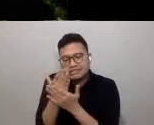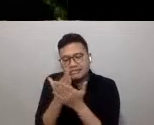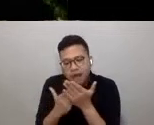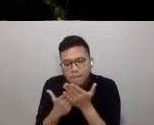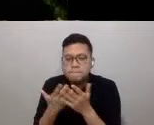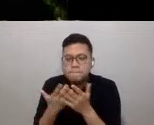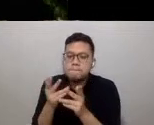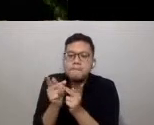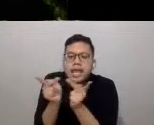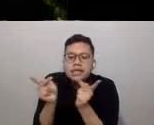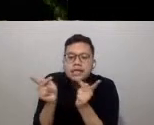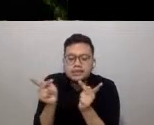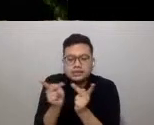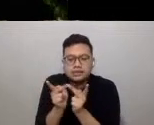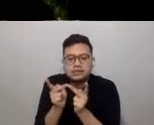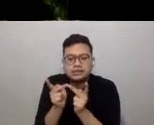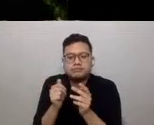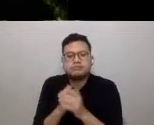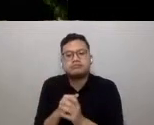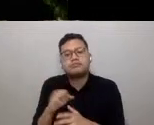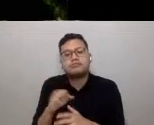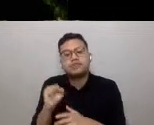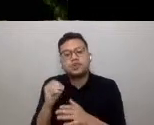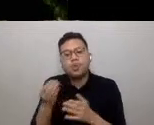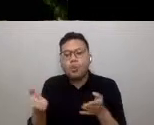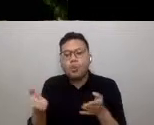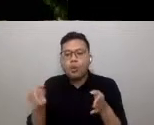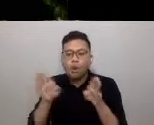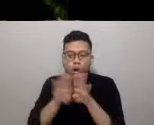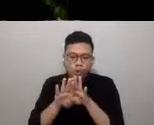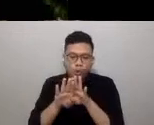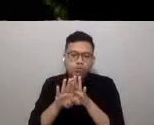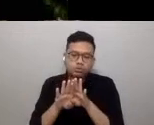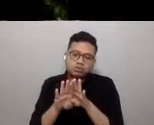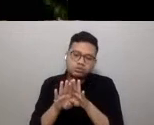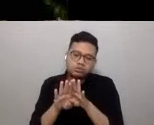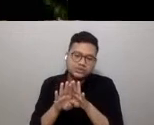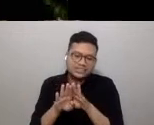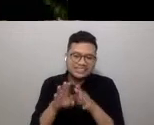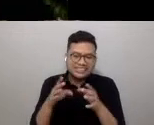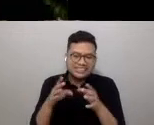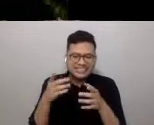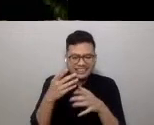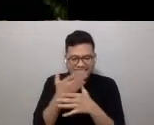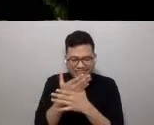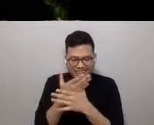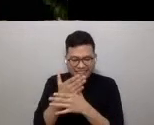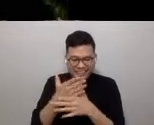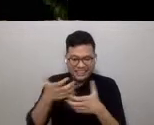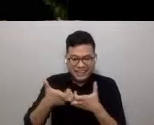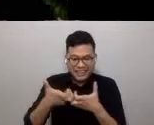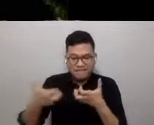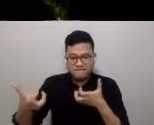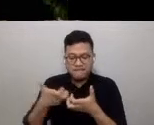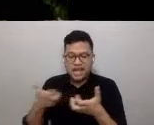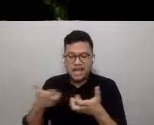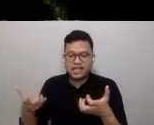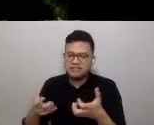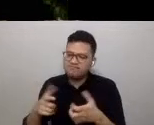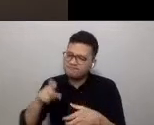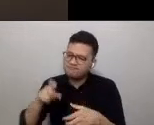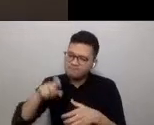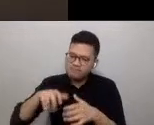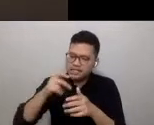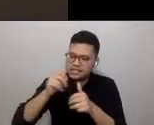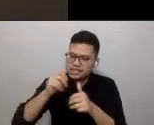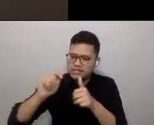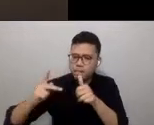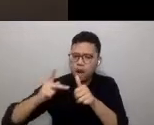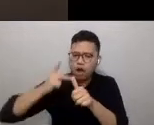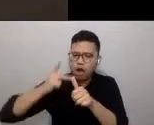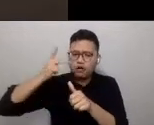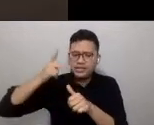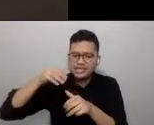Thus, closing the urban services divide must be a priority for cities moving forward.